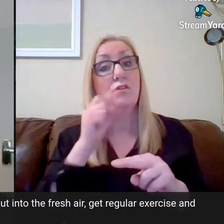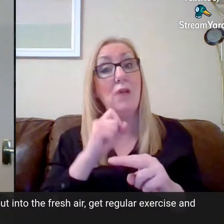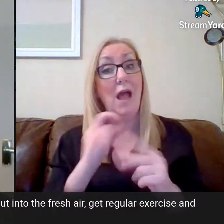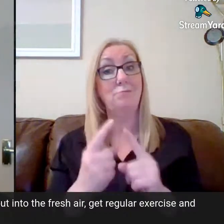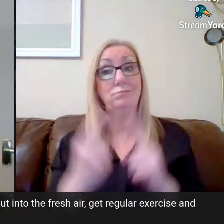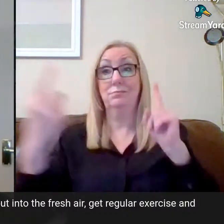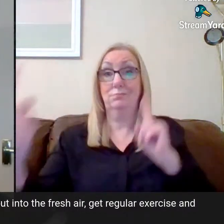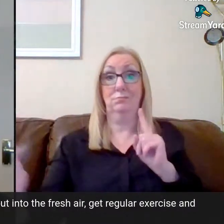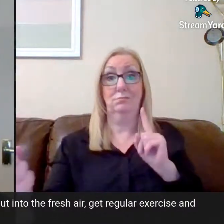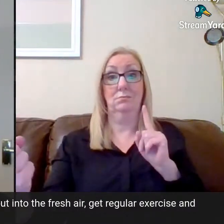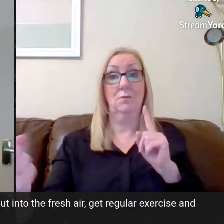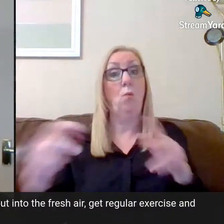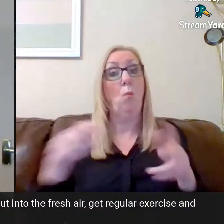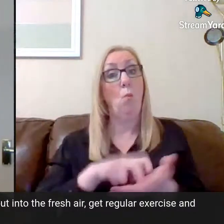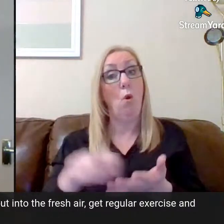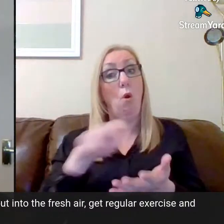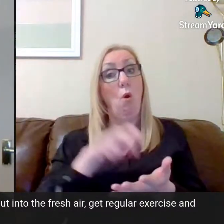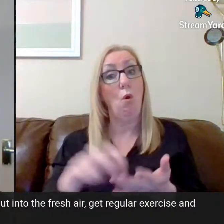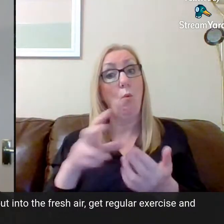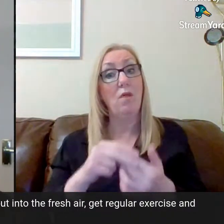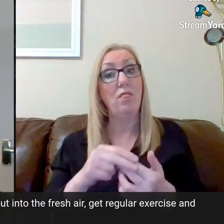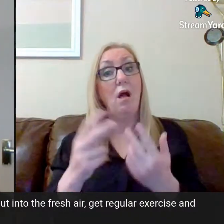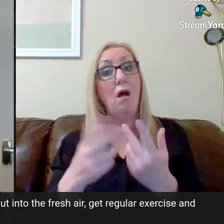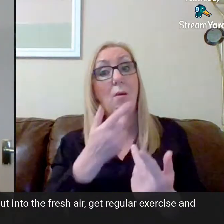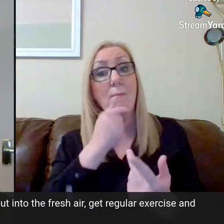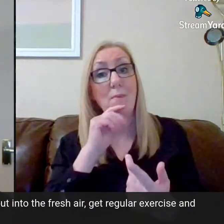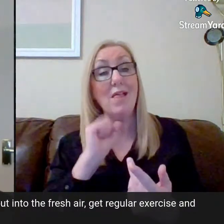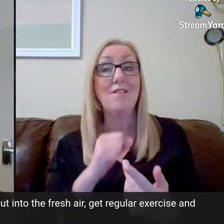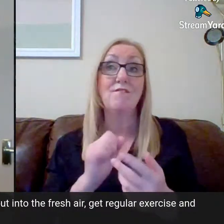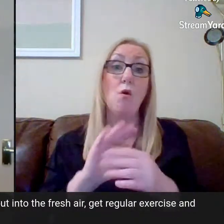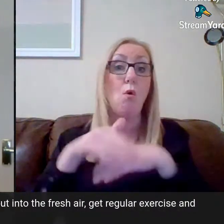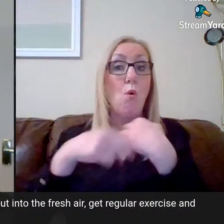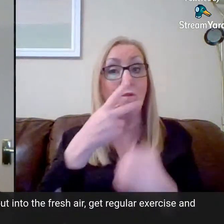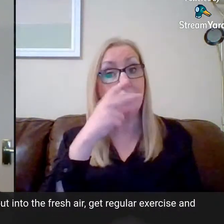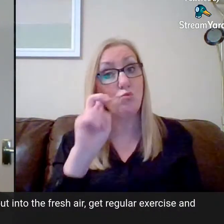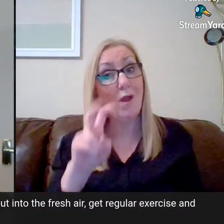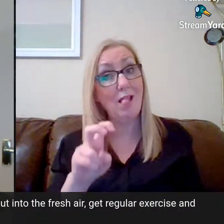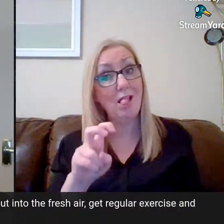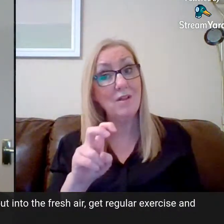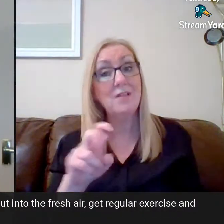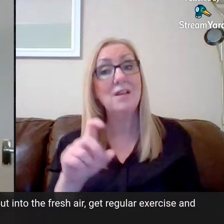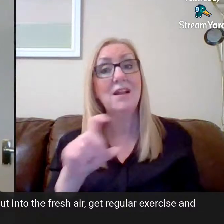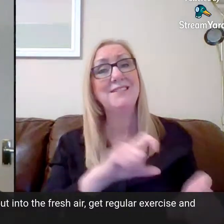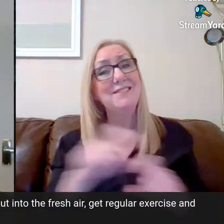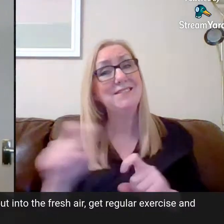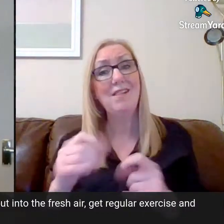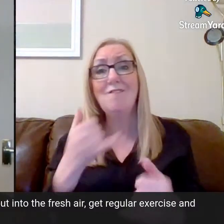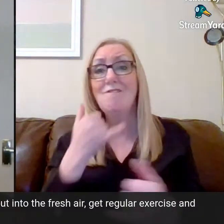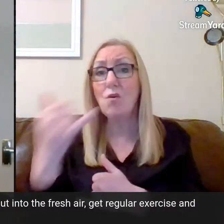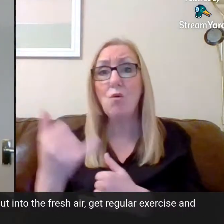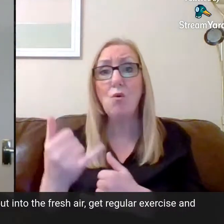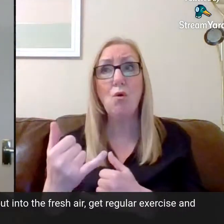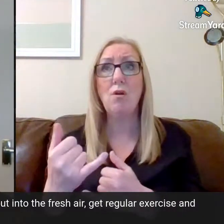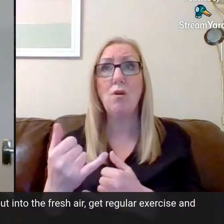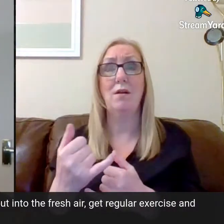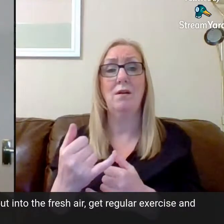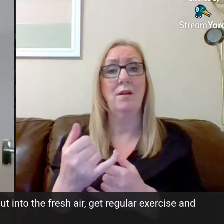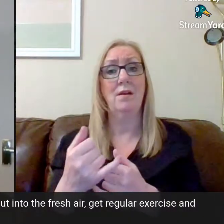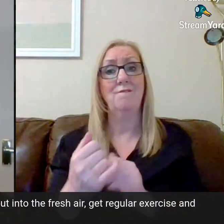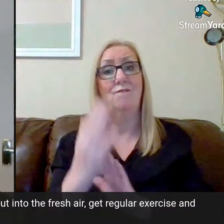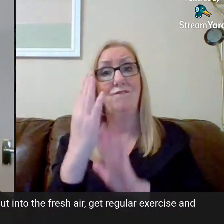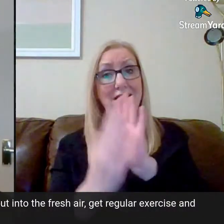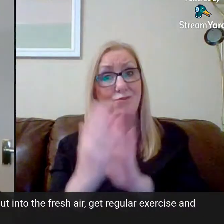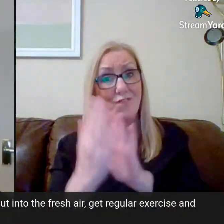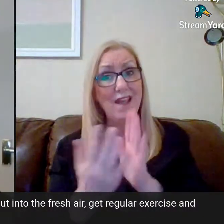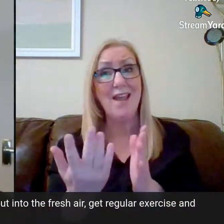go for walks with one other person if you're over 12. And you can also, you know, still phone and video chat and do all those things that the technology